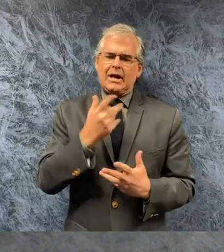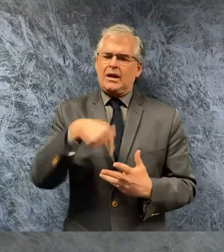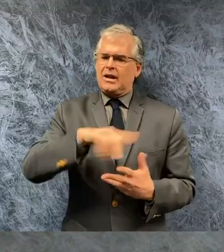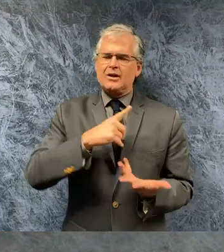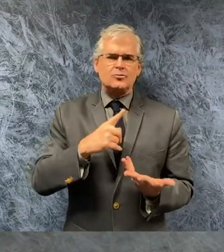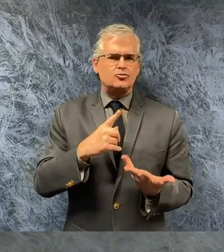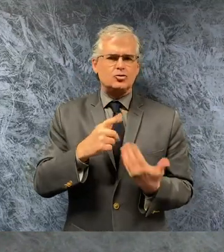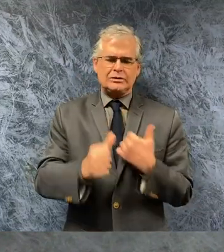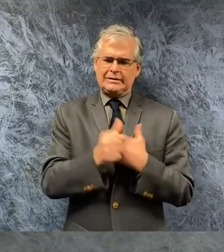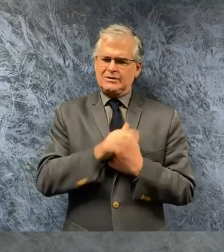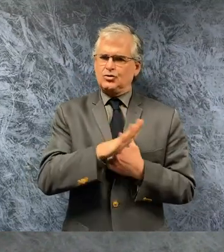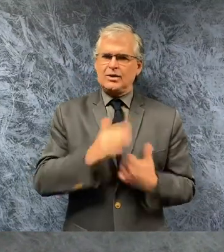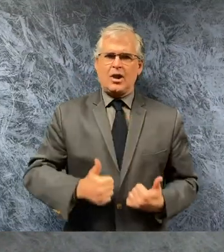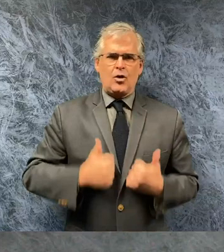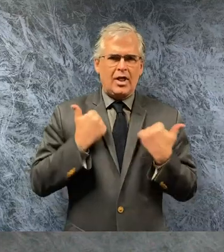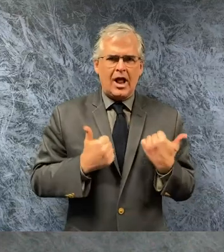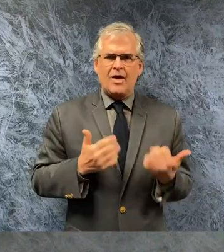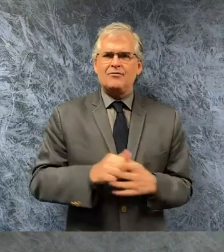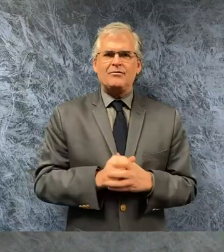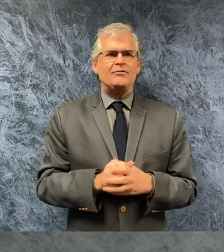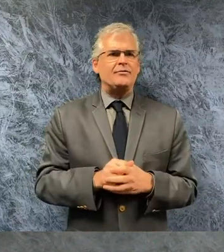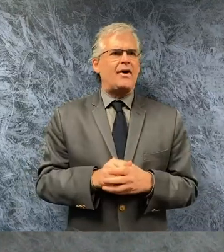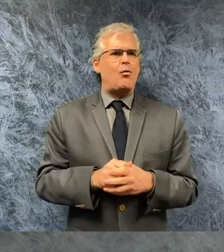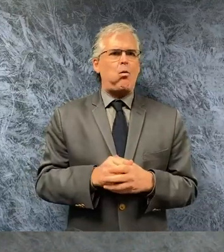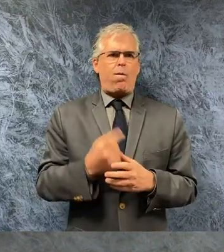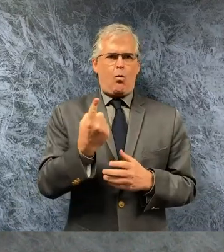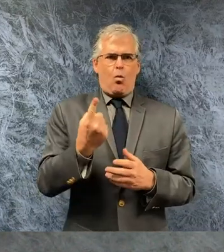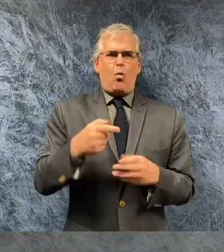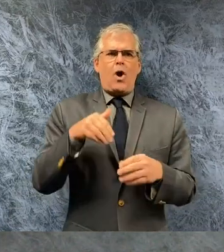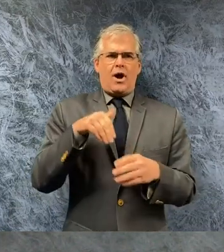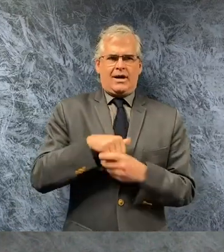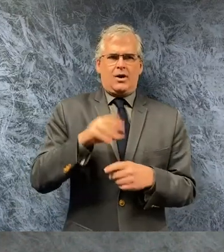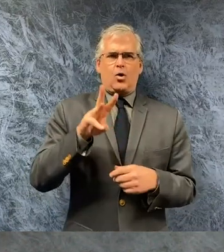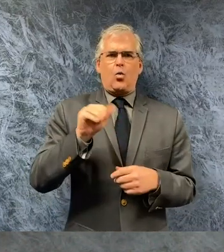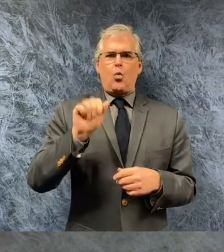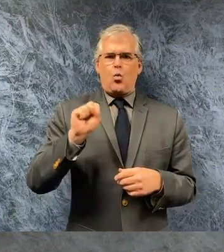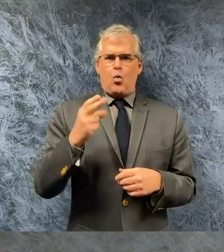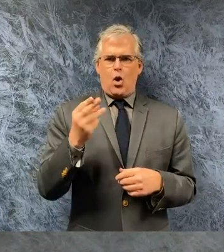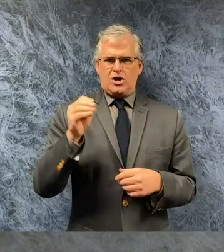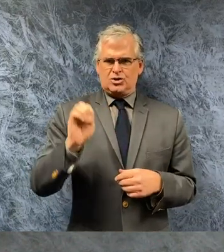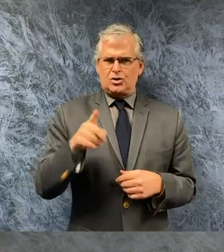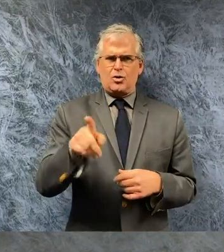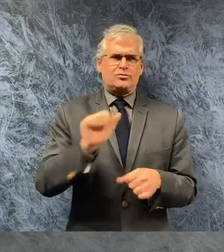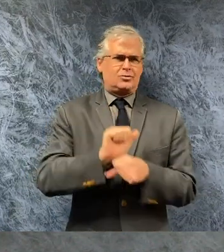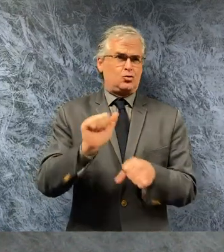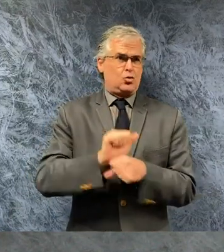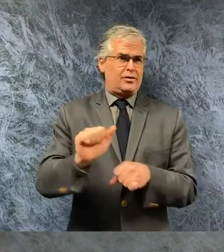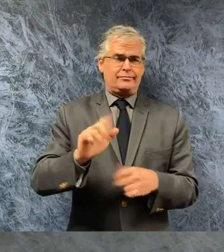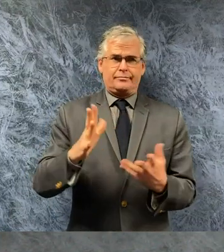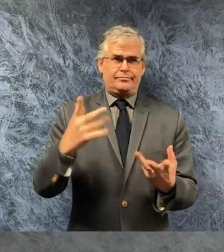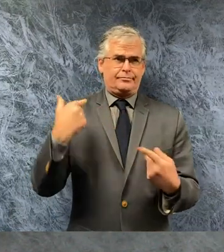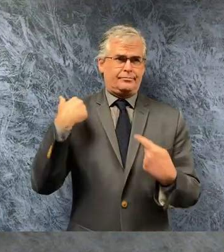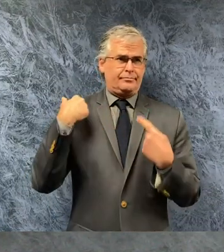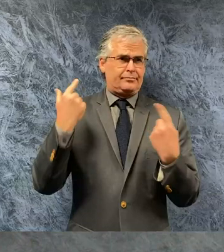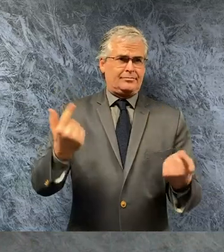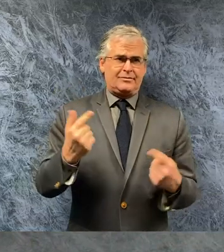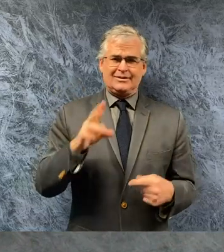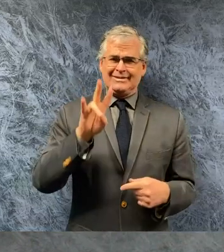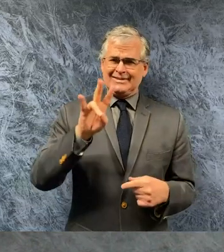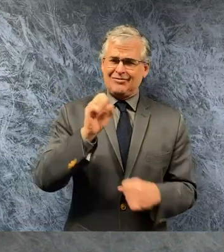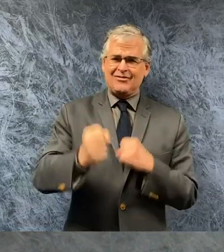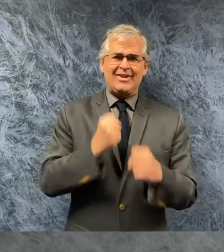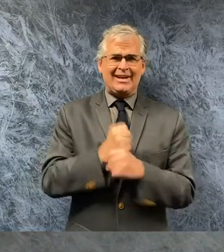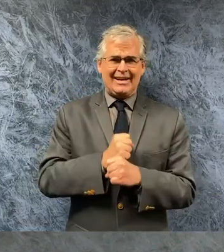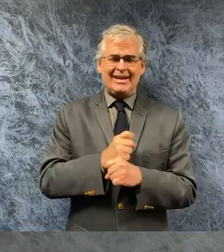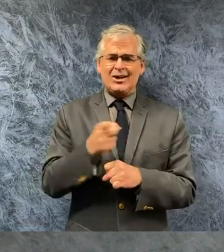yesterday this is a nurse that worked at the hospital for seven years uh died for as a result of treating patients